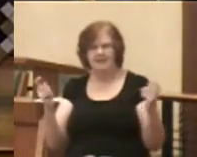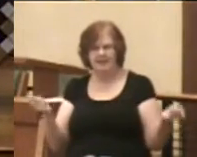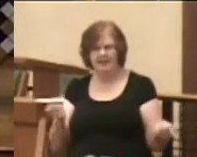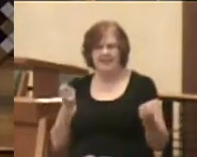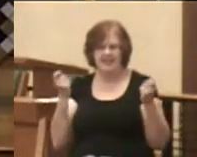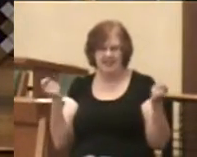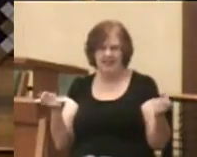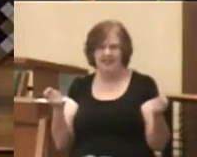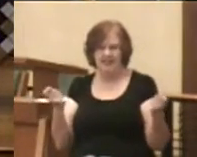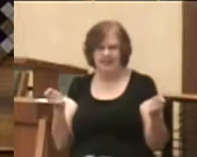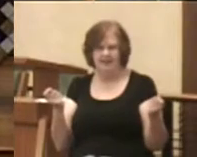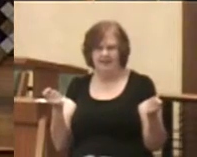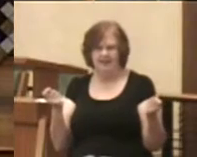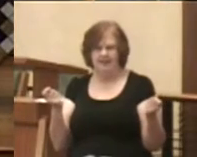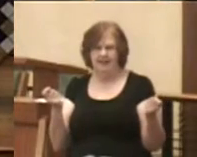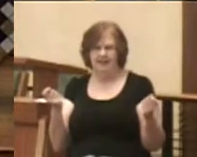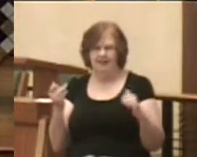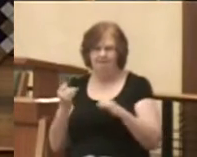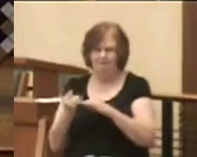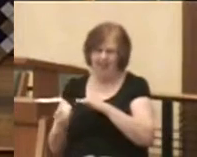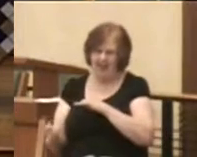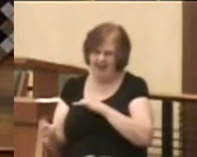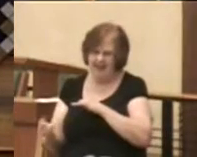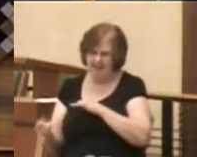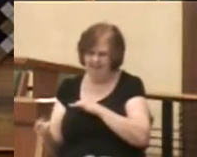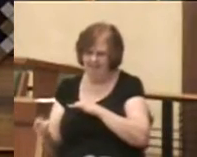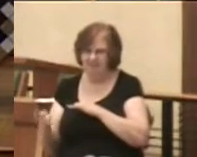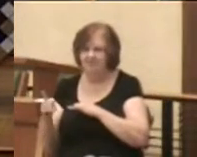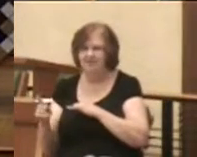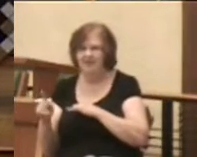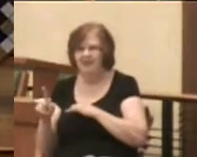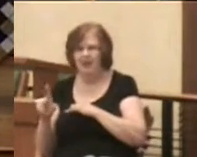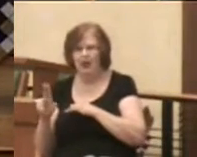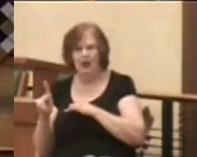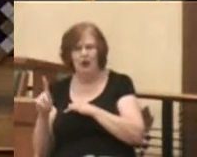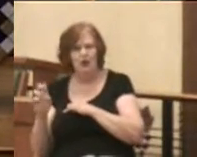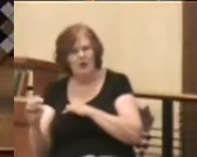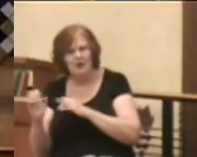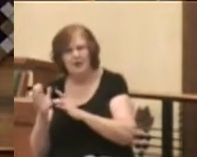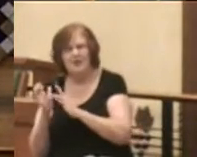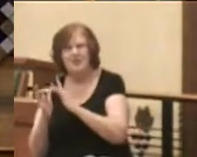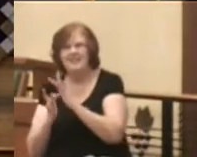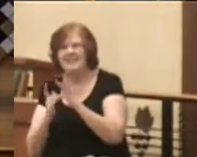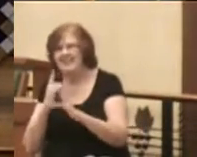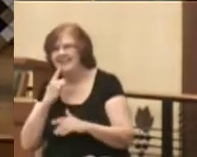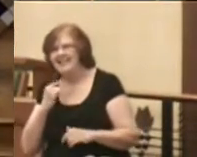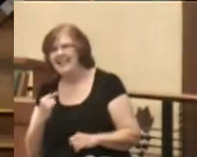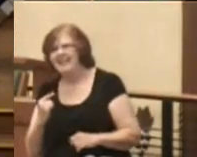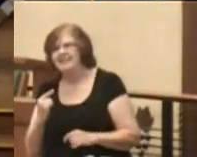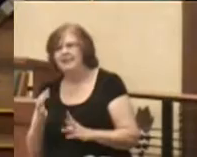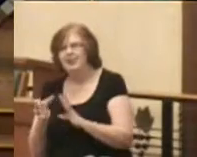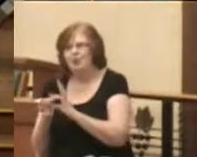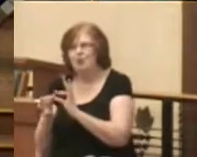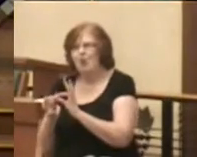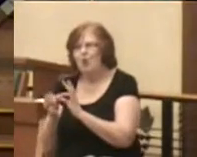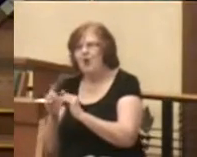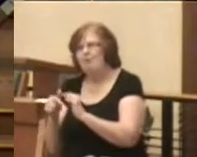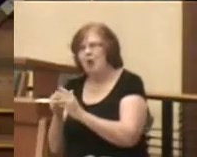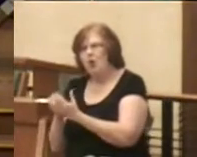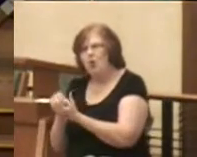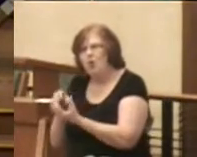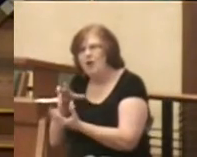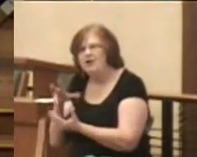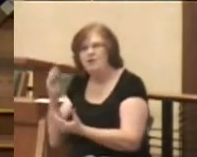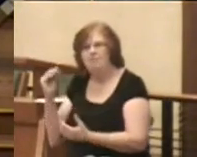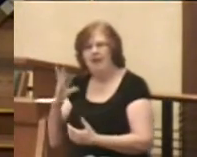Then we finally come to our last lesson, the Gospel from Luke, in which Jesus tells a story about a rich man